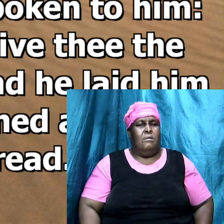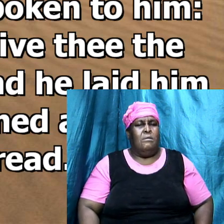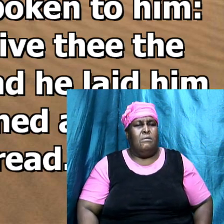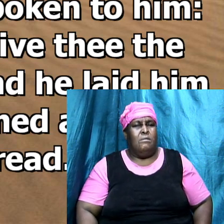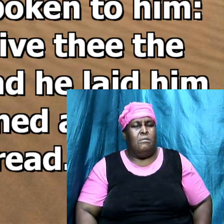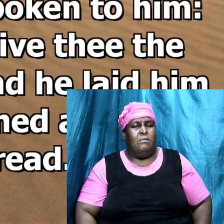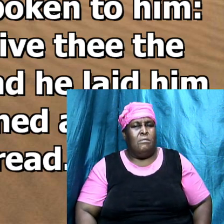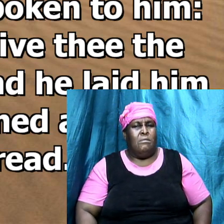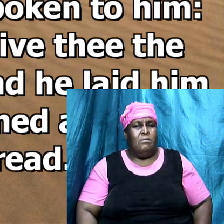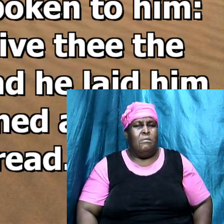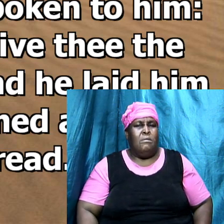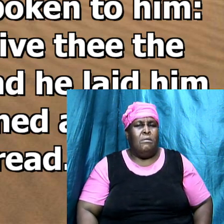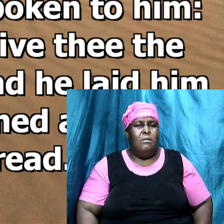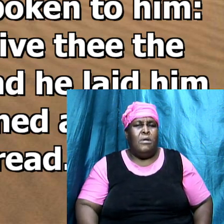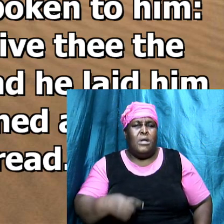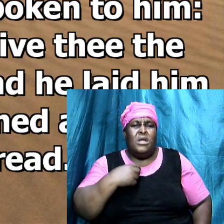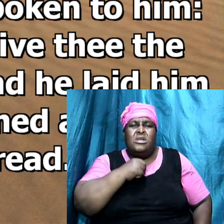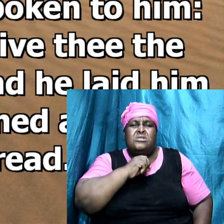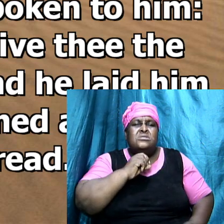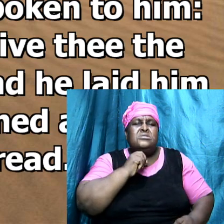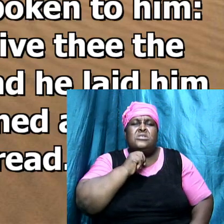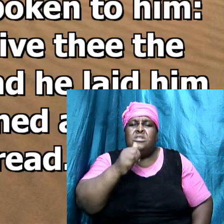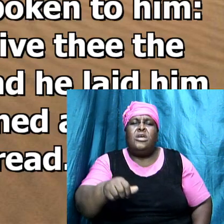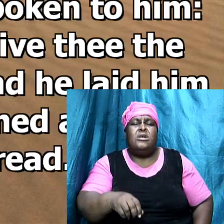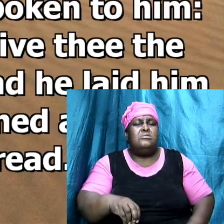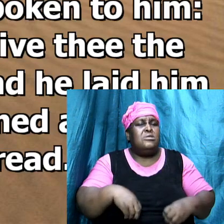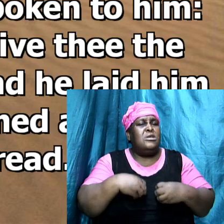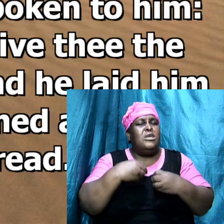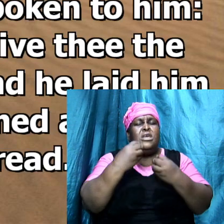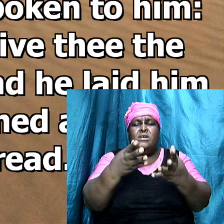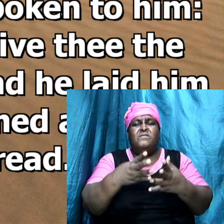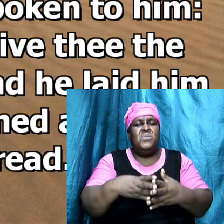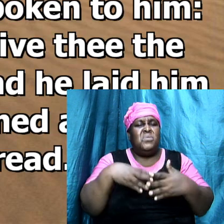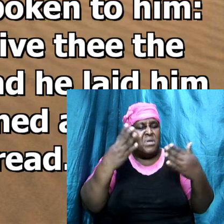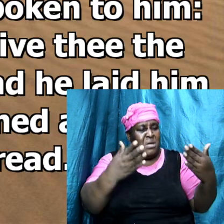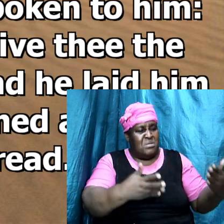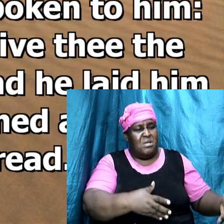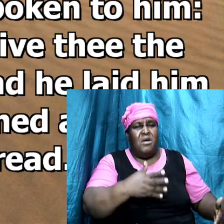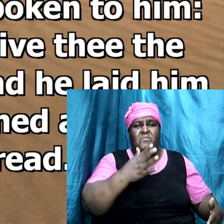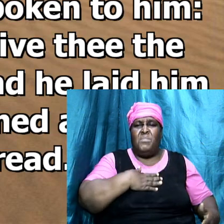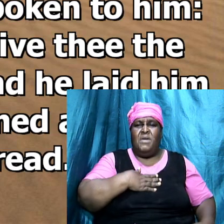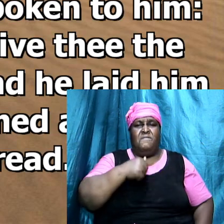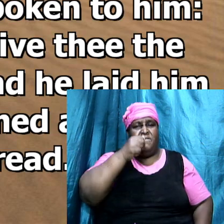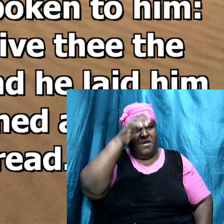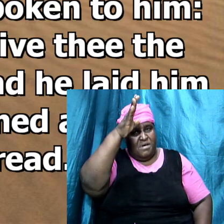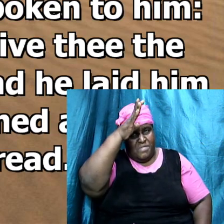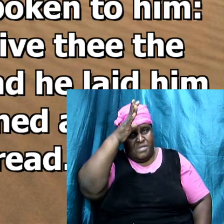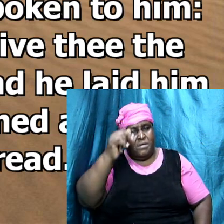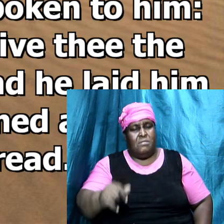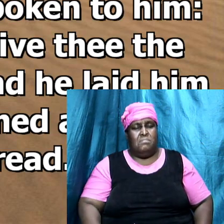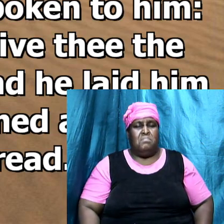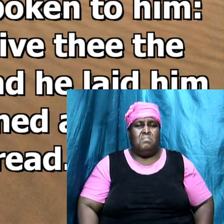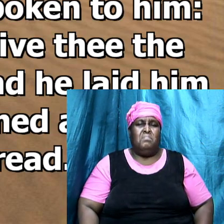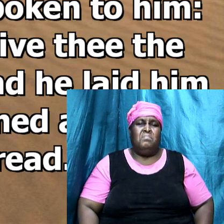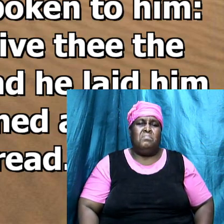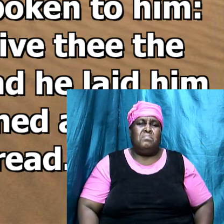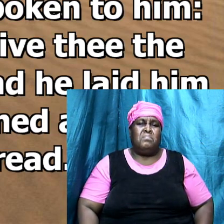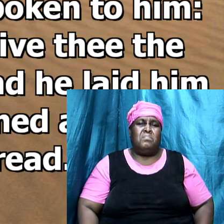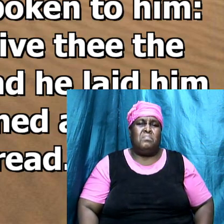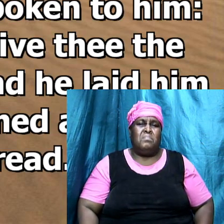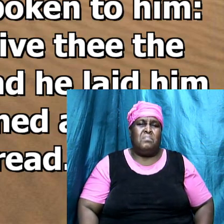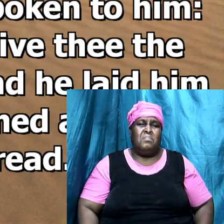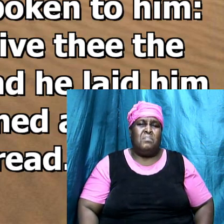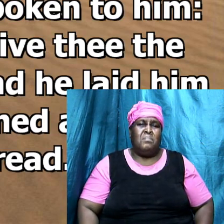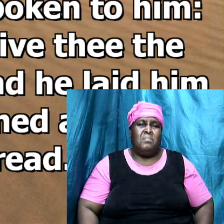him for he had said I will not give thee the inheritance of my fathers and he laid him down